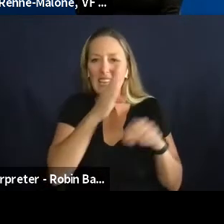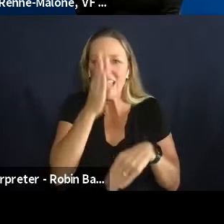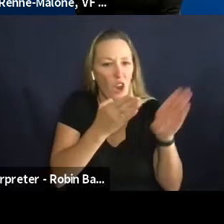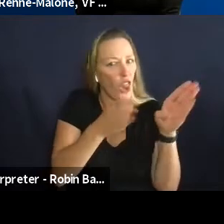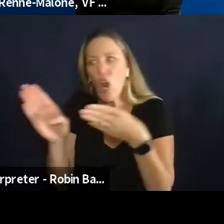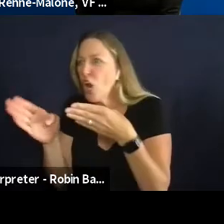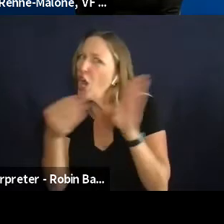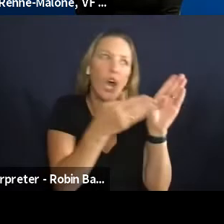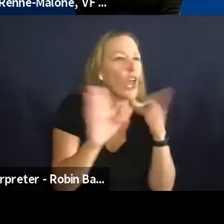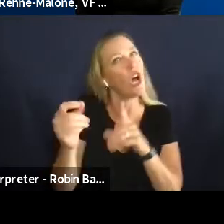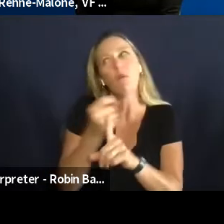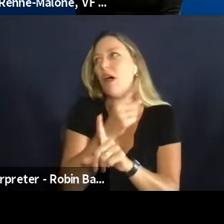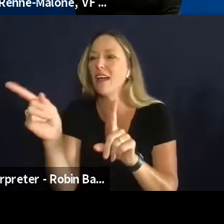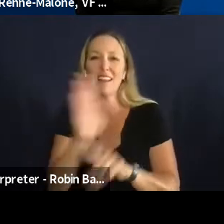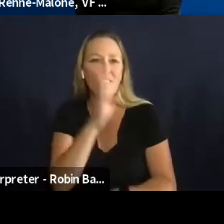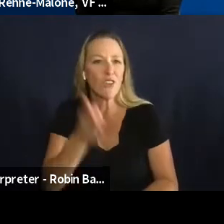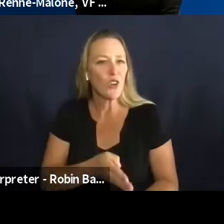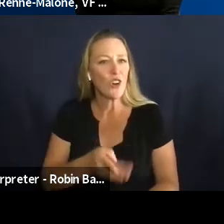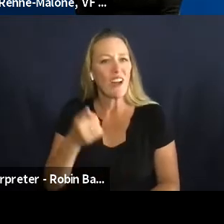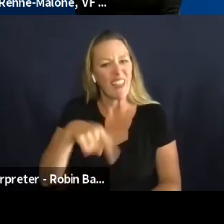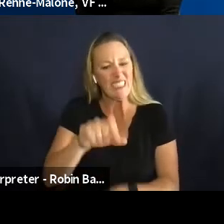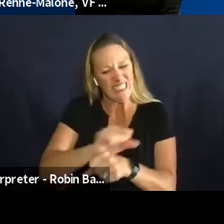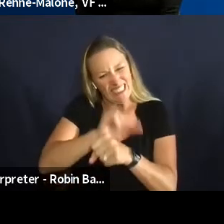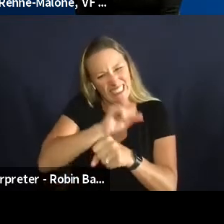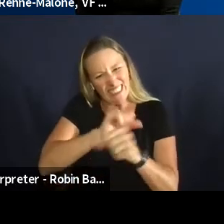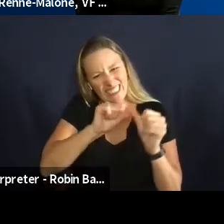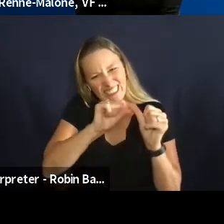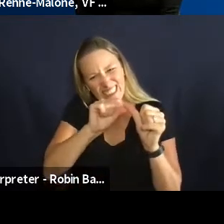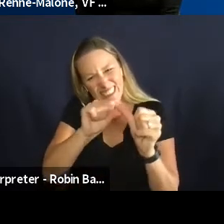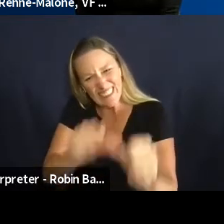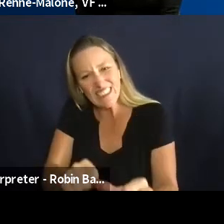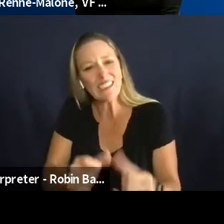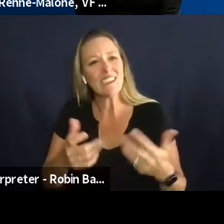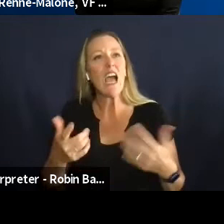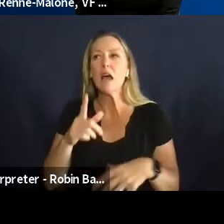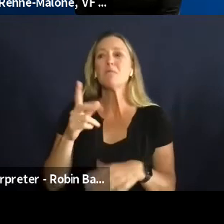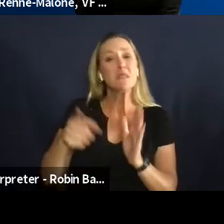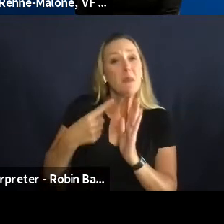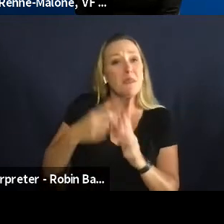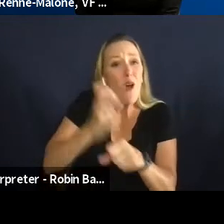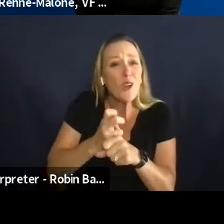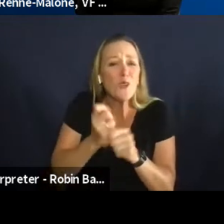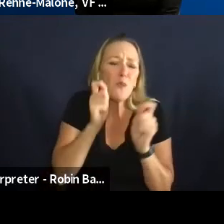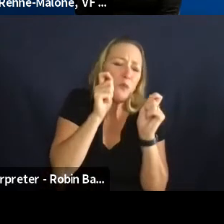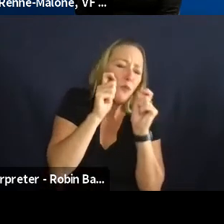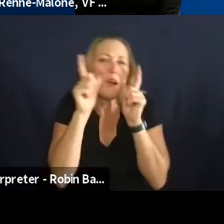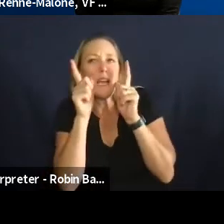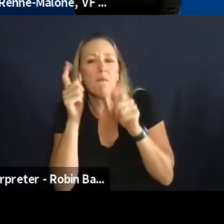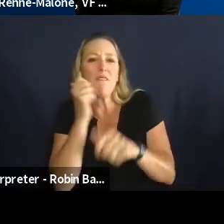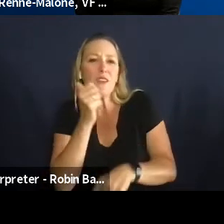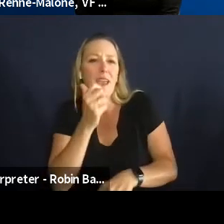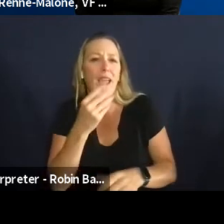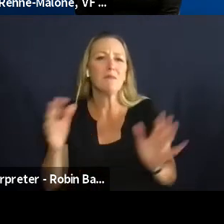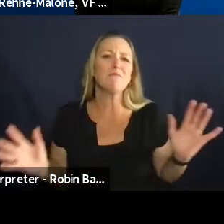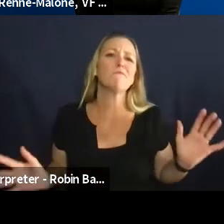that can be exhausting and that can be hard and you know it's hard to wake up every day and push yourself and sometimes it's probably like you know who i mean